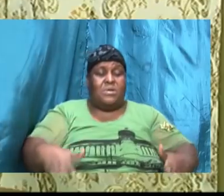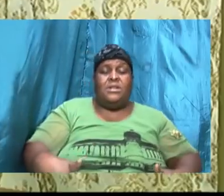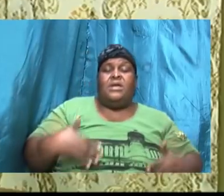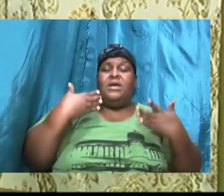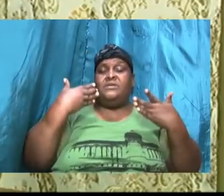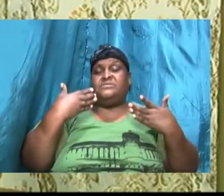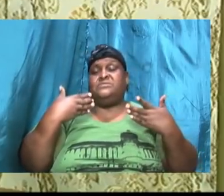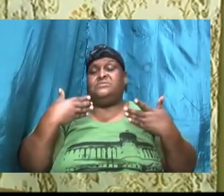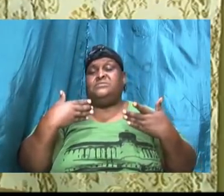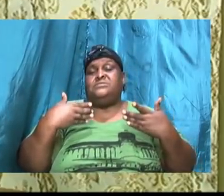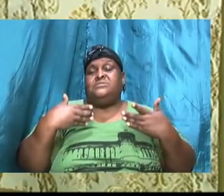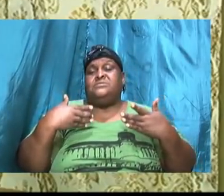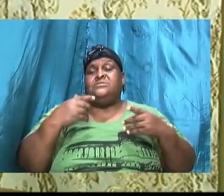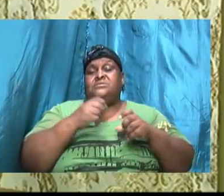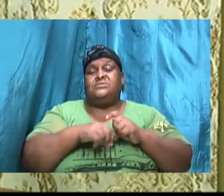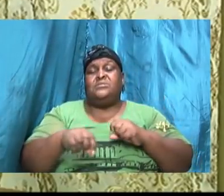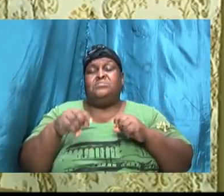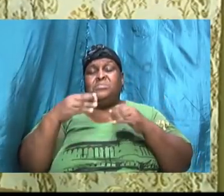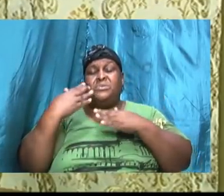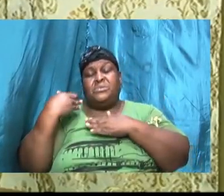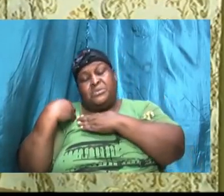what I am burdened today because